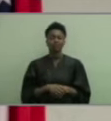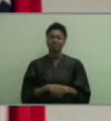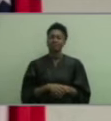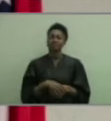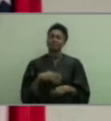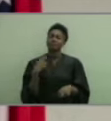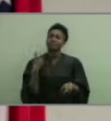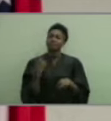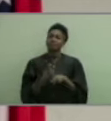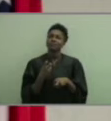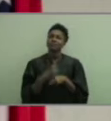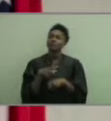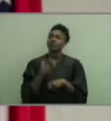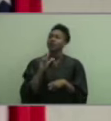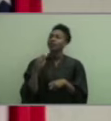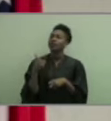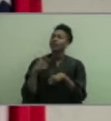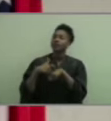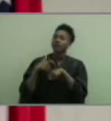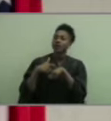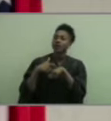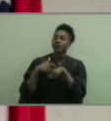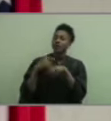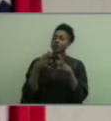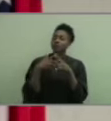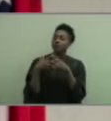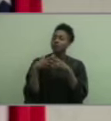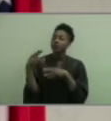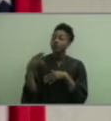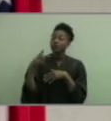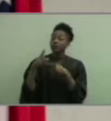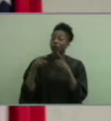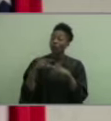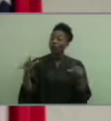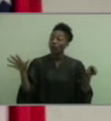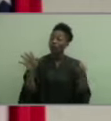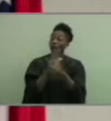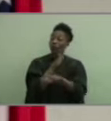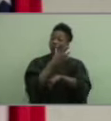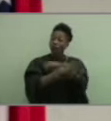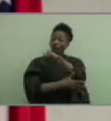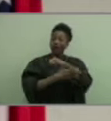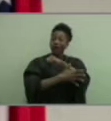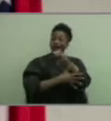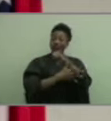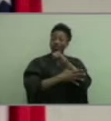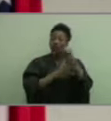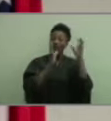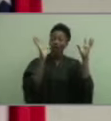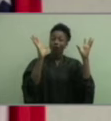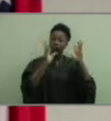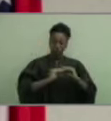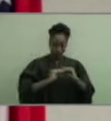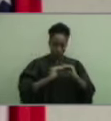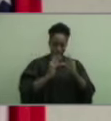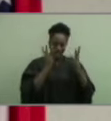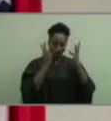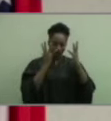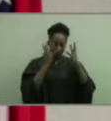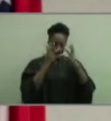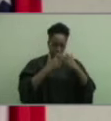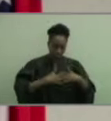difficult to find another time in American history when the entire country shut down for a complete graduating